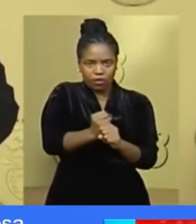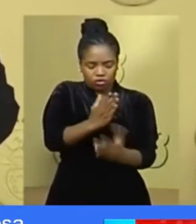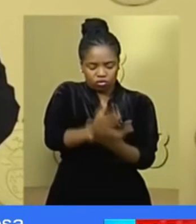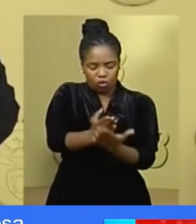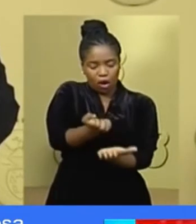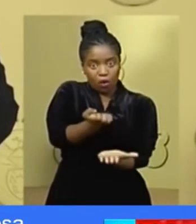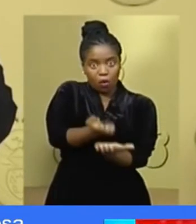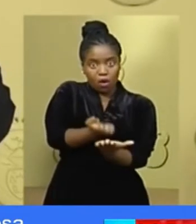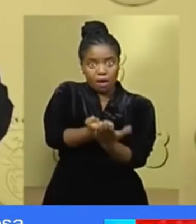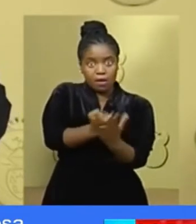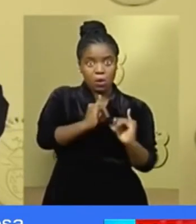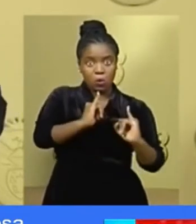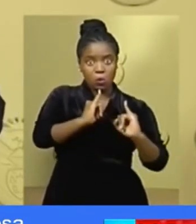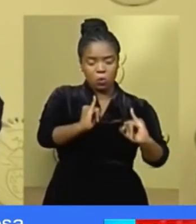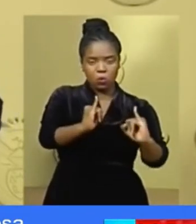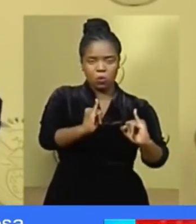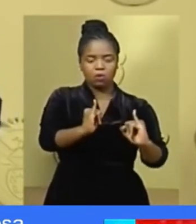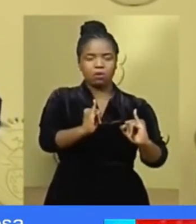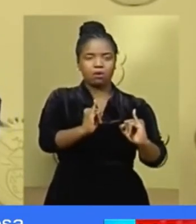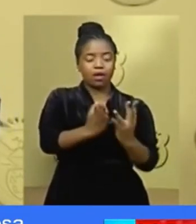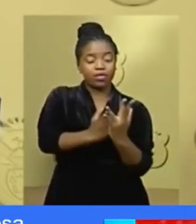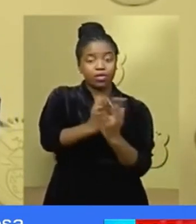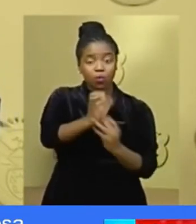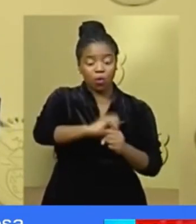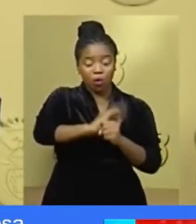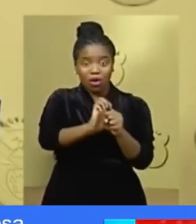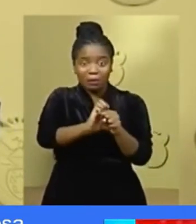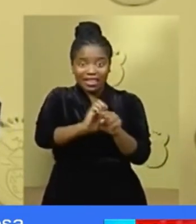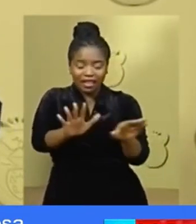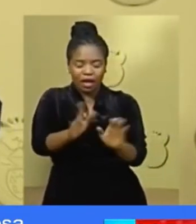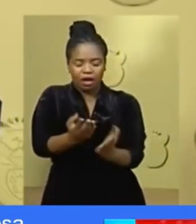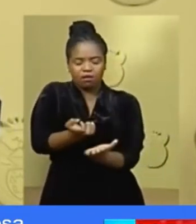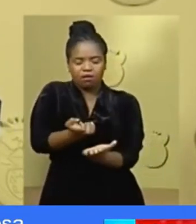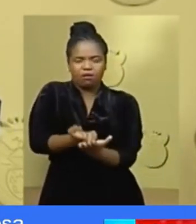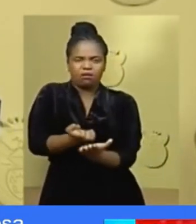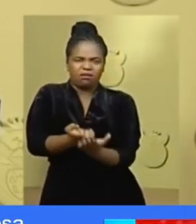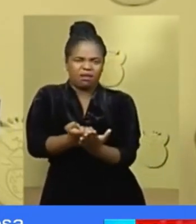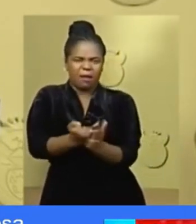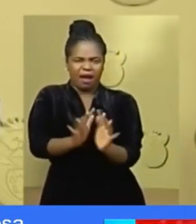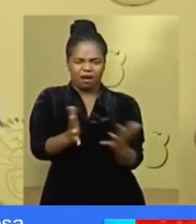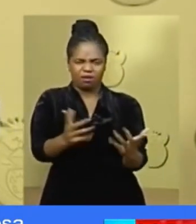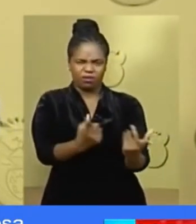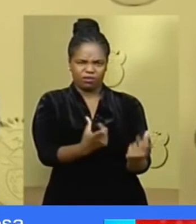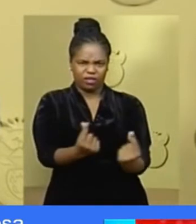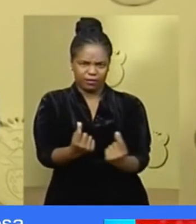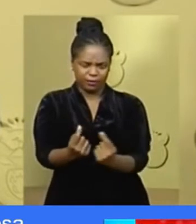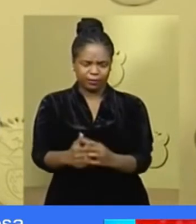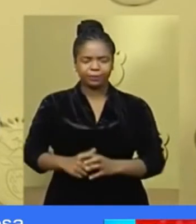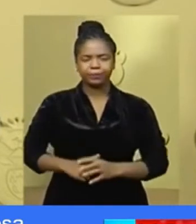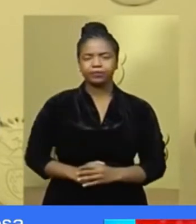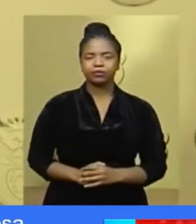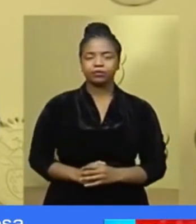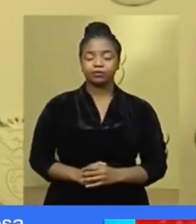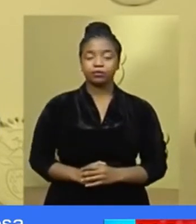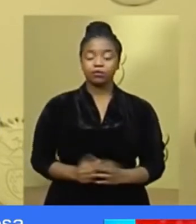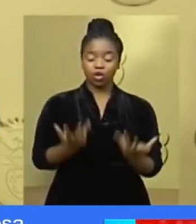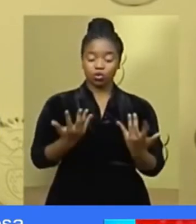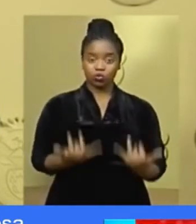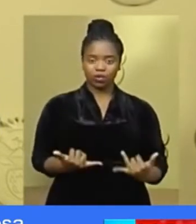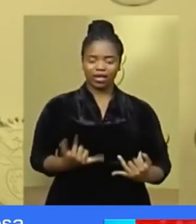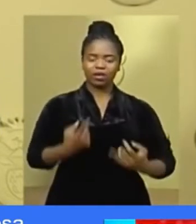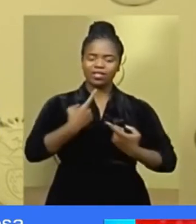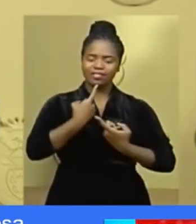economic impact both of this disease and our economic response to it. We are today